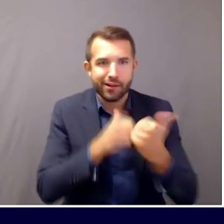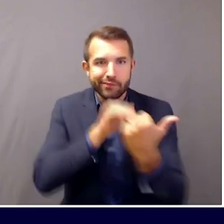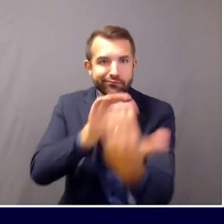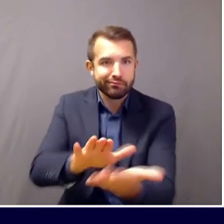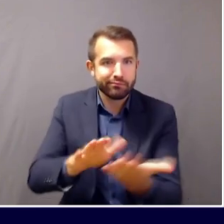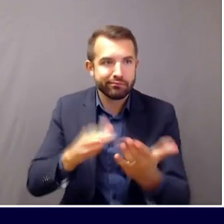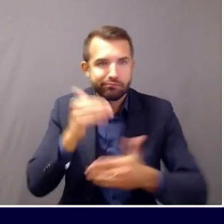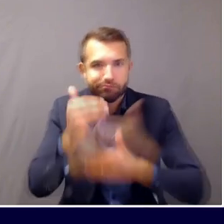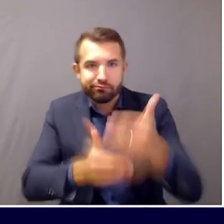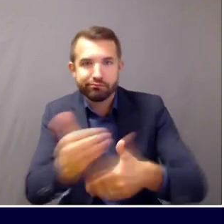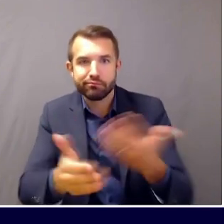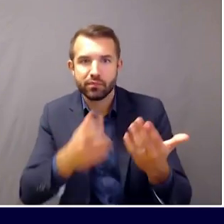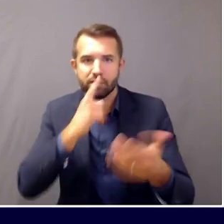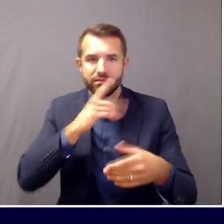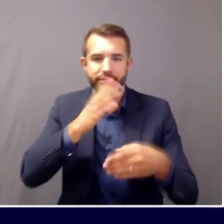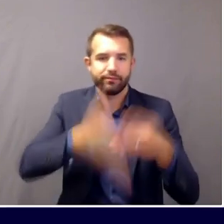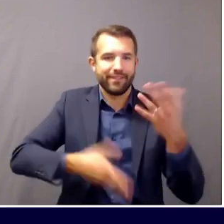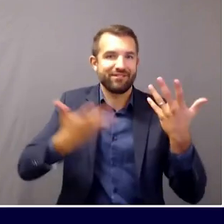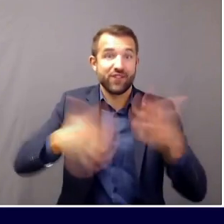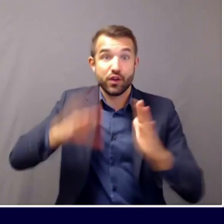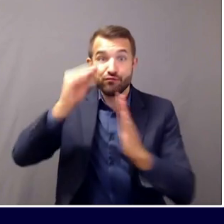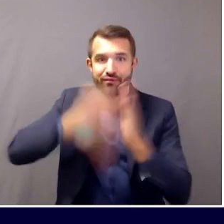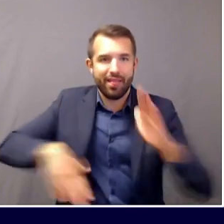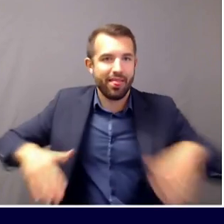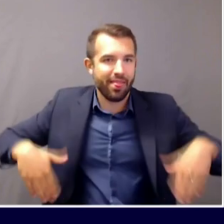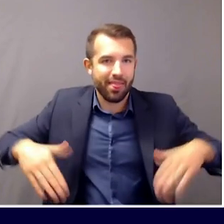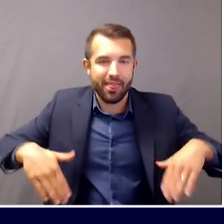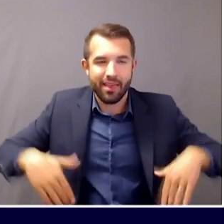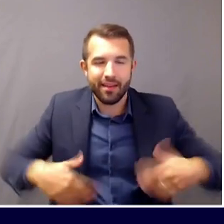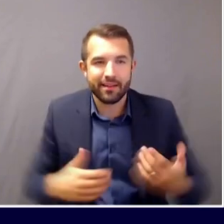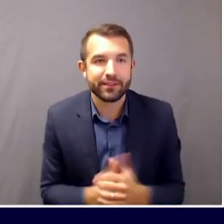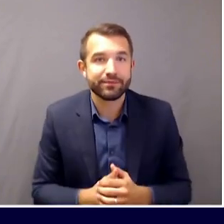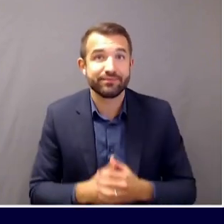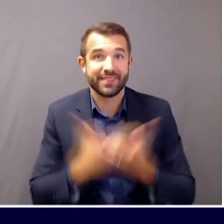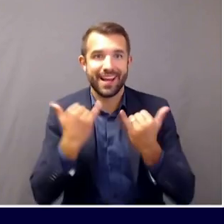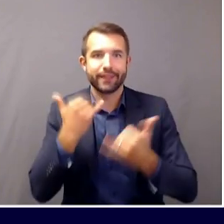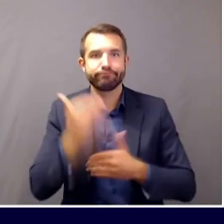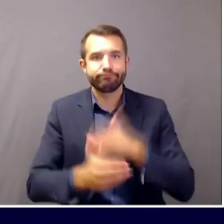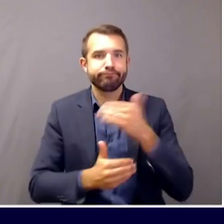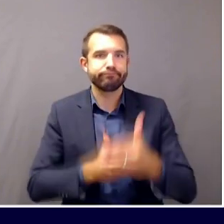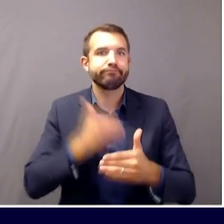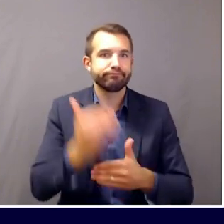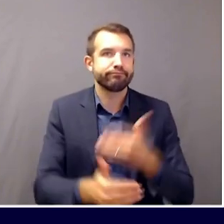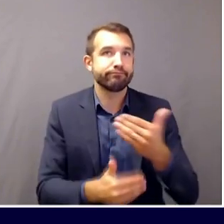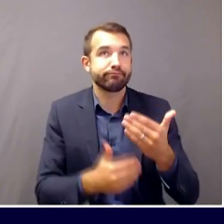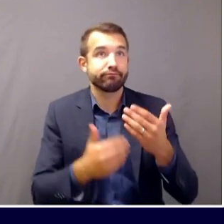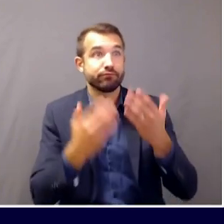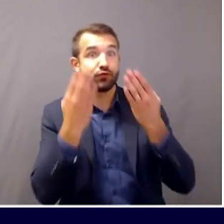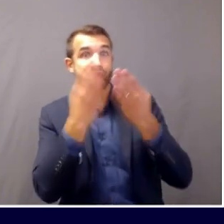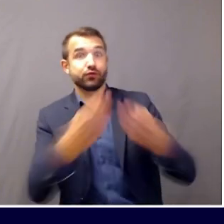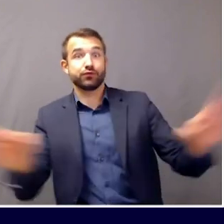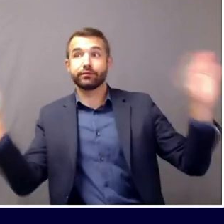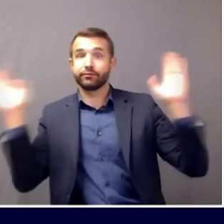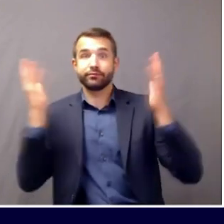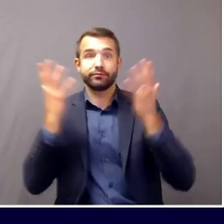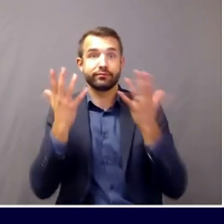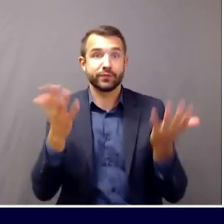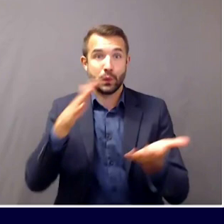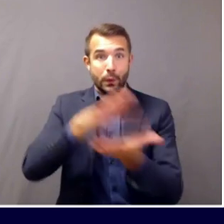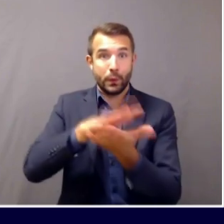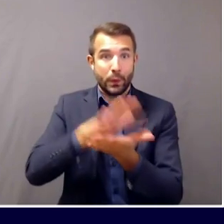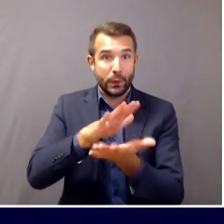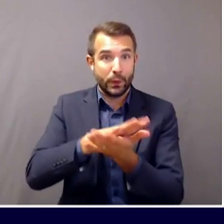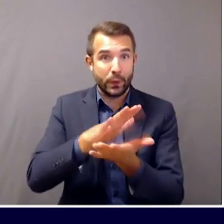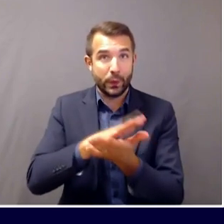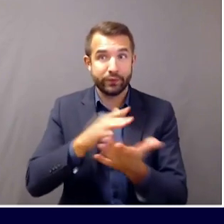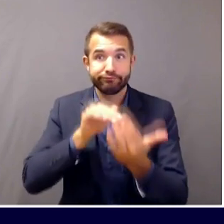take, say, in any public setting would apply in a school. That is to say, individual students or teachers who